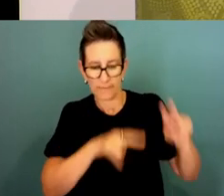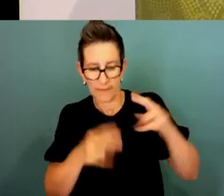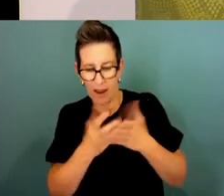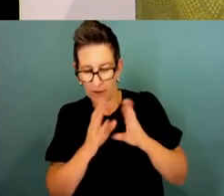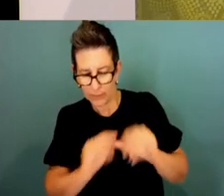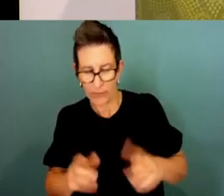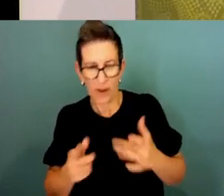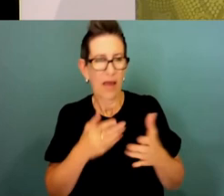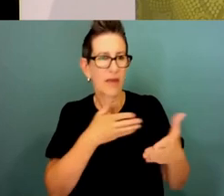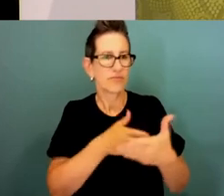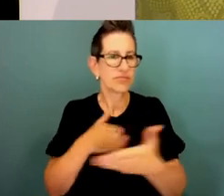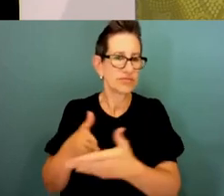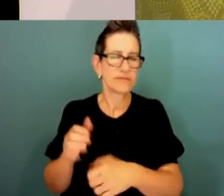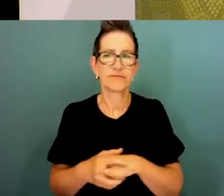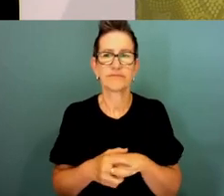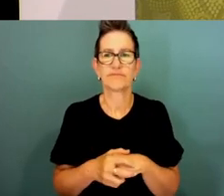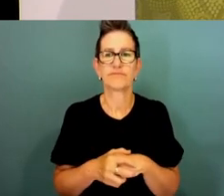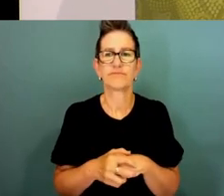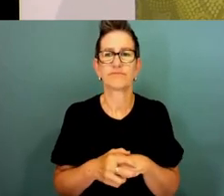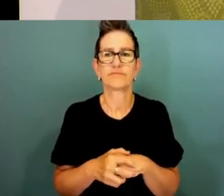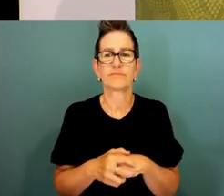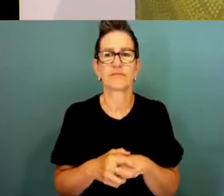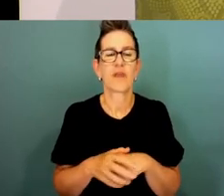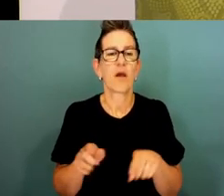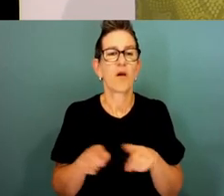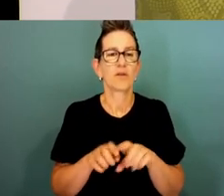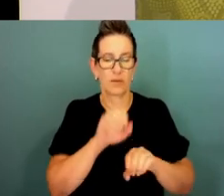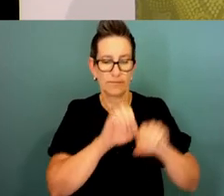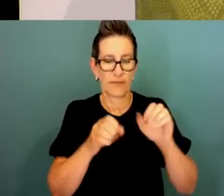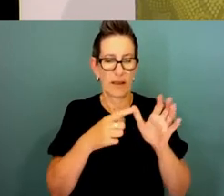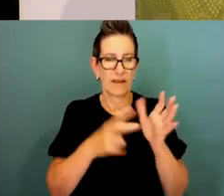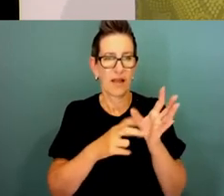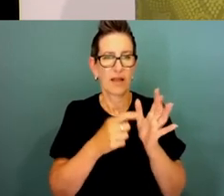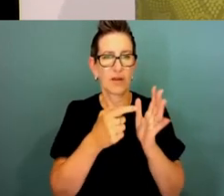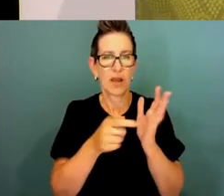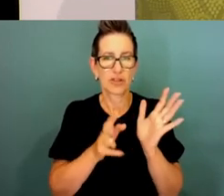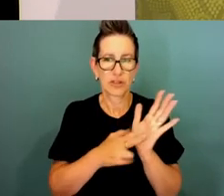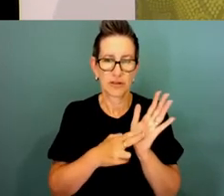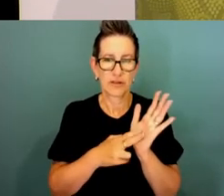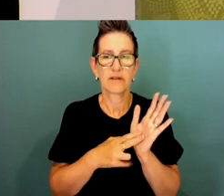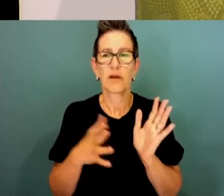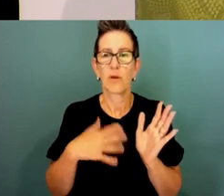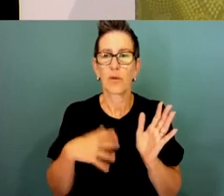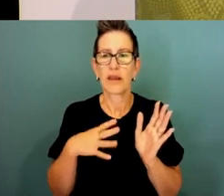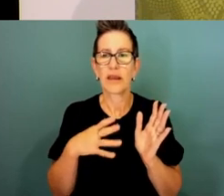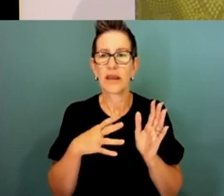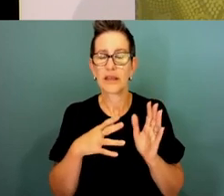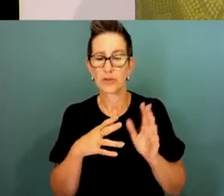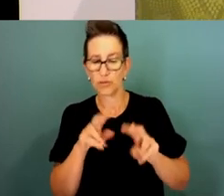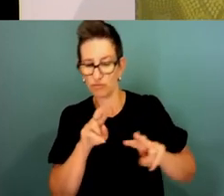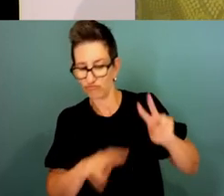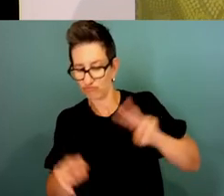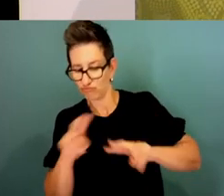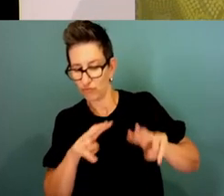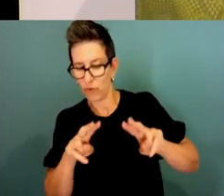We must be in better shape to evaluate and assess the programs we deliver now and the programs that we will establish in the future.